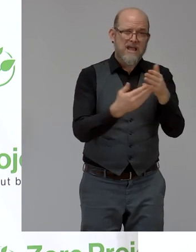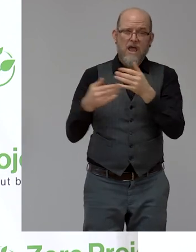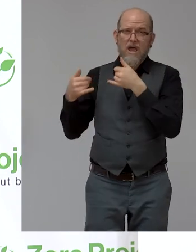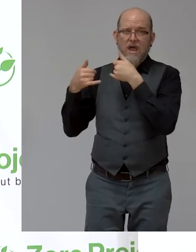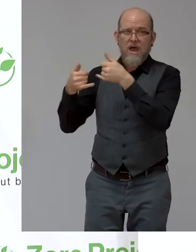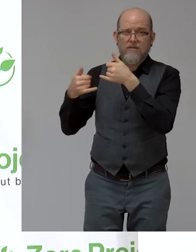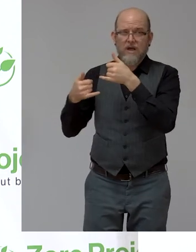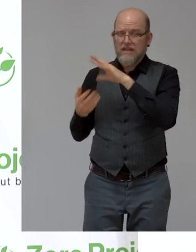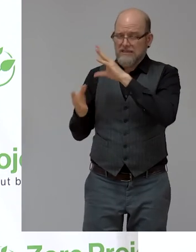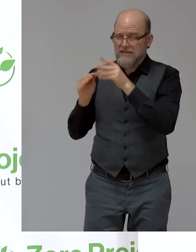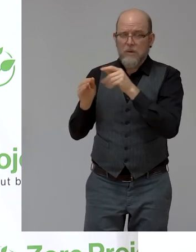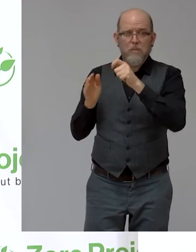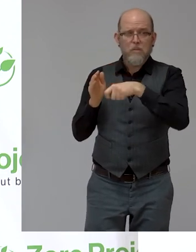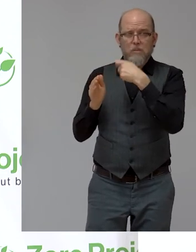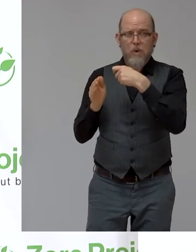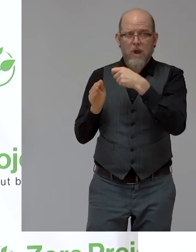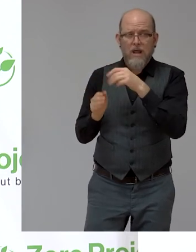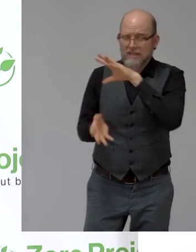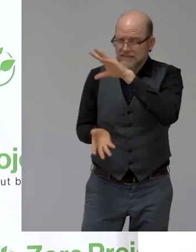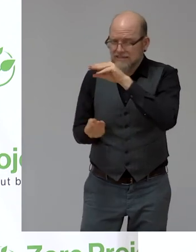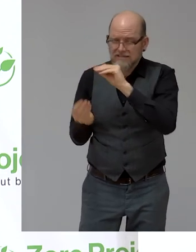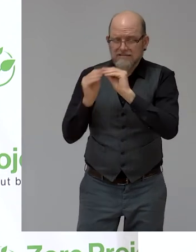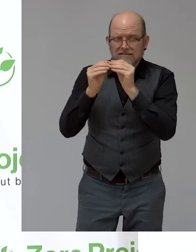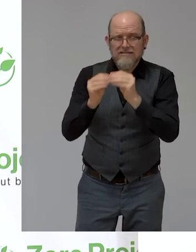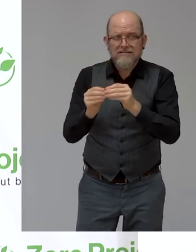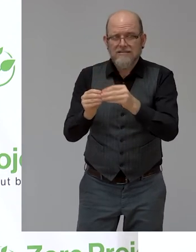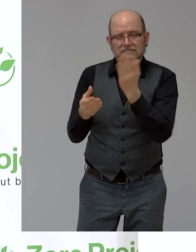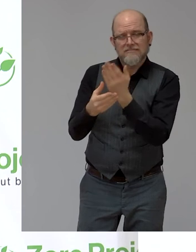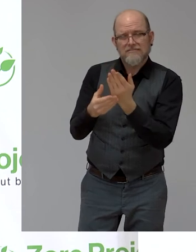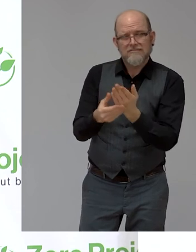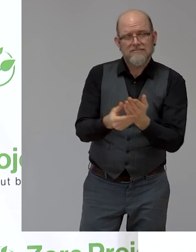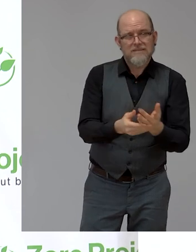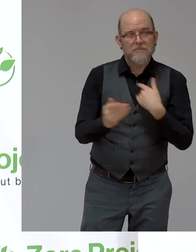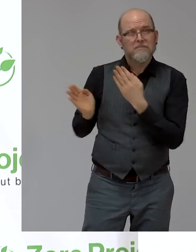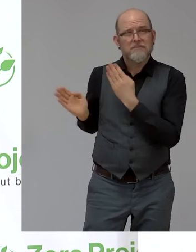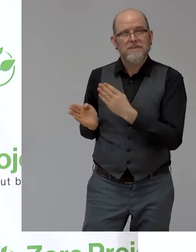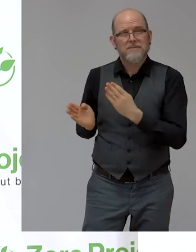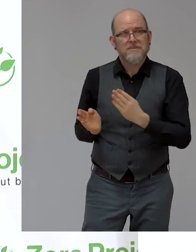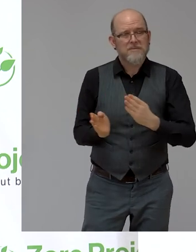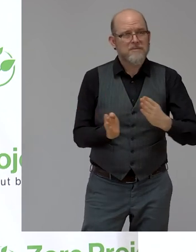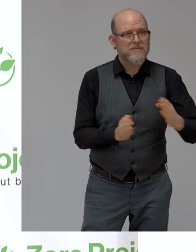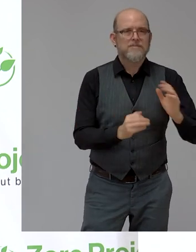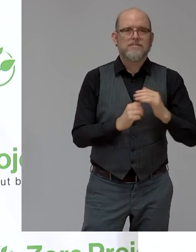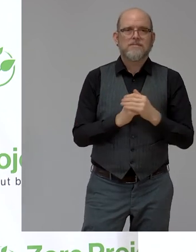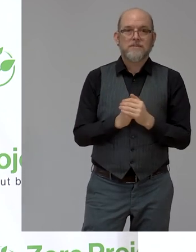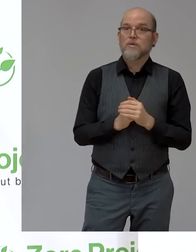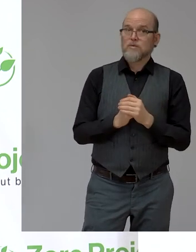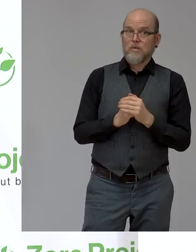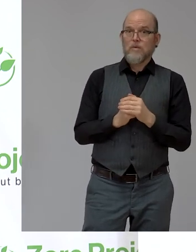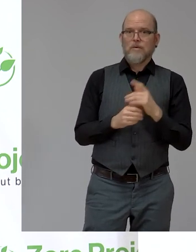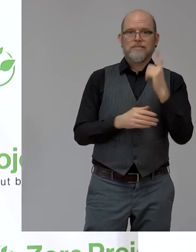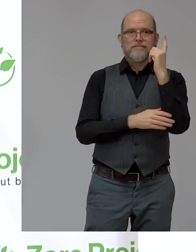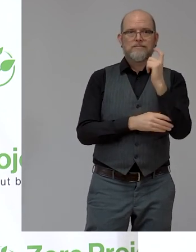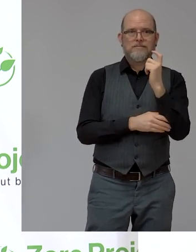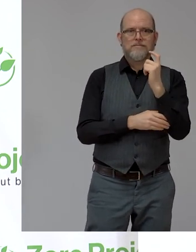is already prepared in the background, in the back. And we will then launch a huge portal